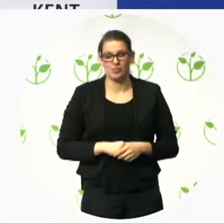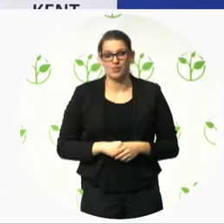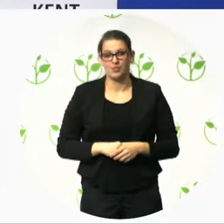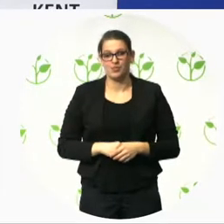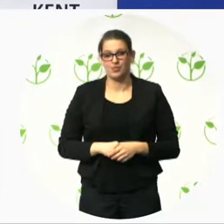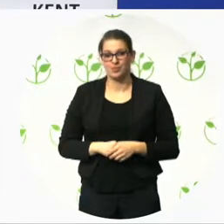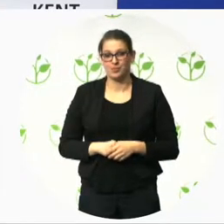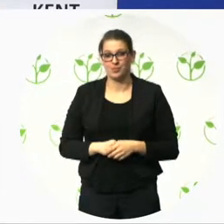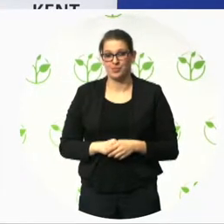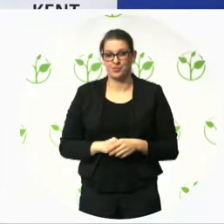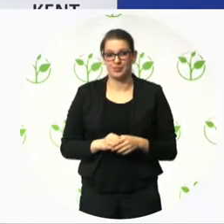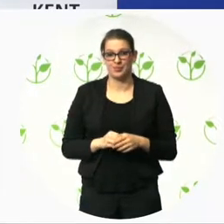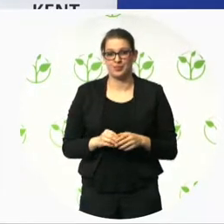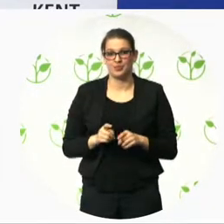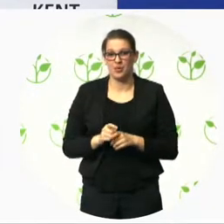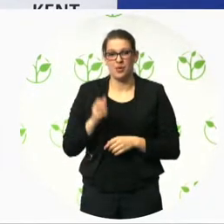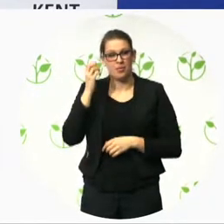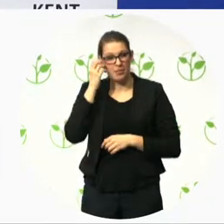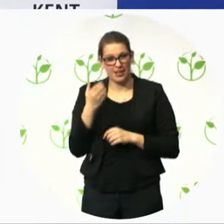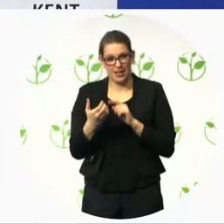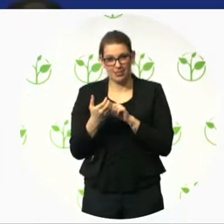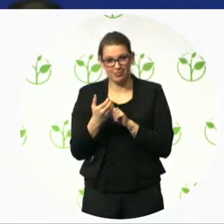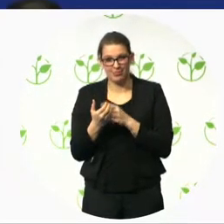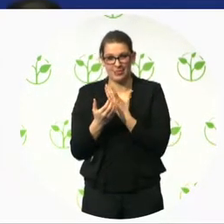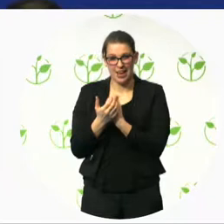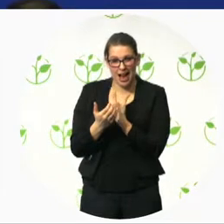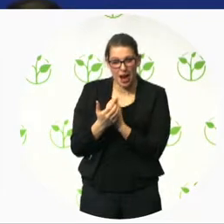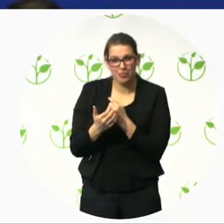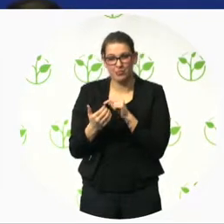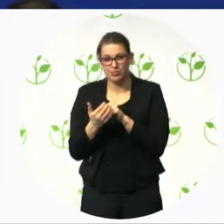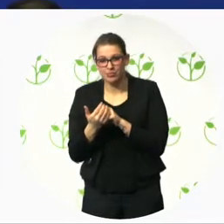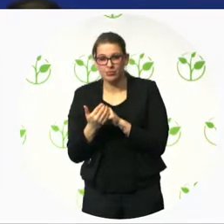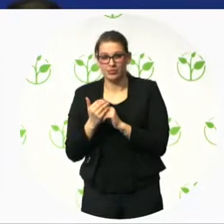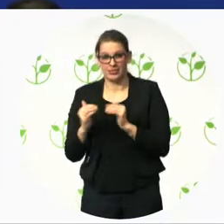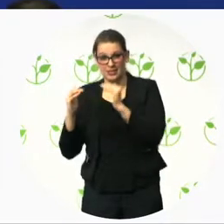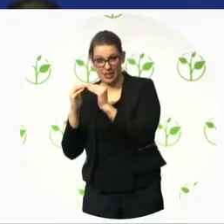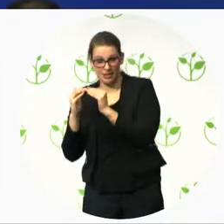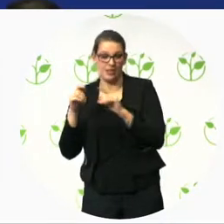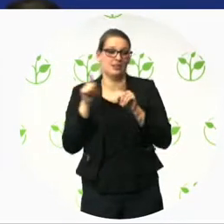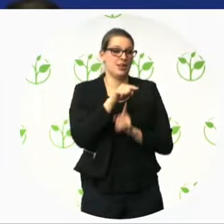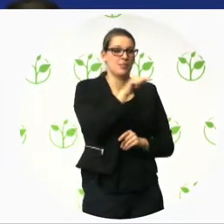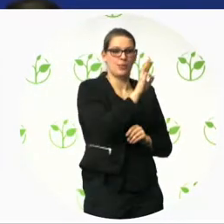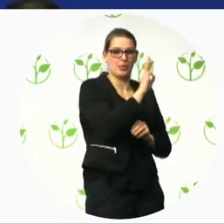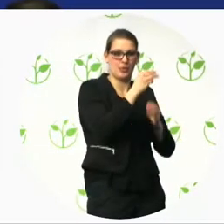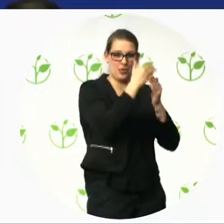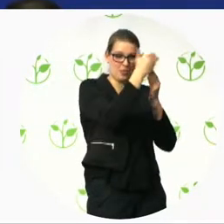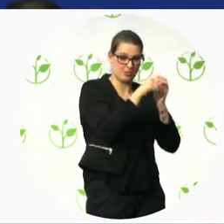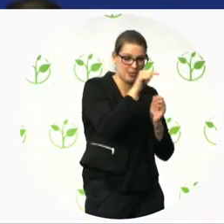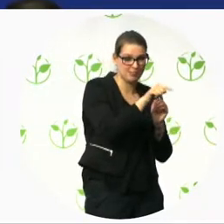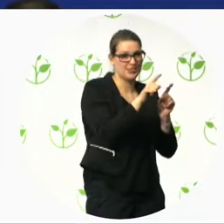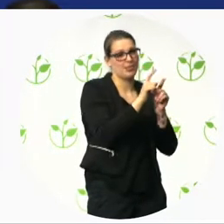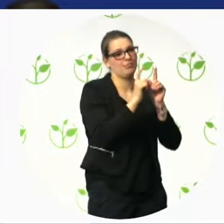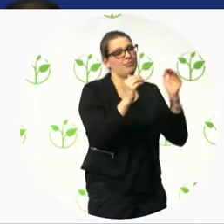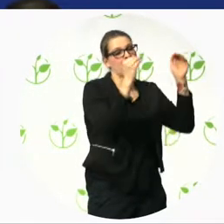standard that would encompass the requirements for both websites and mobile apps. This work is coordinated, by the